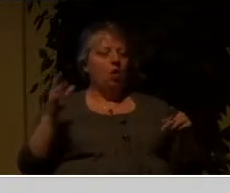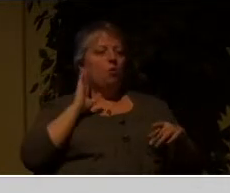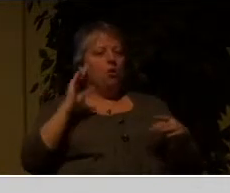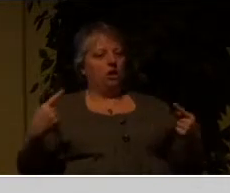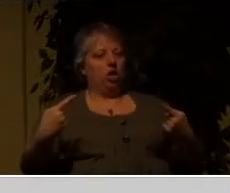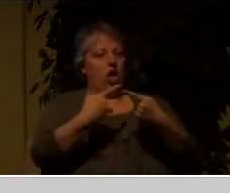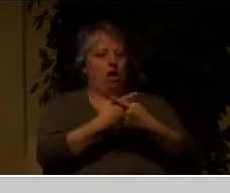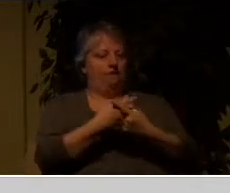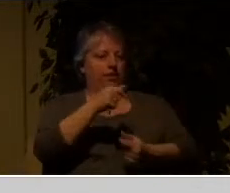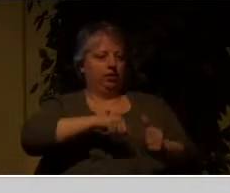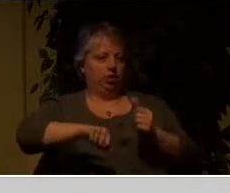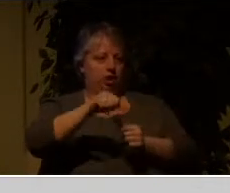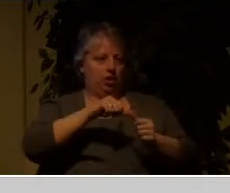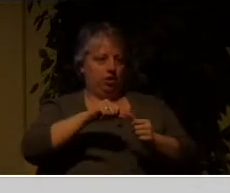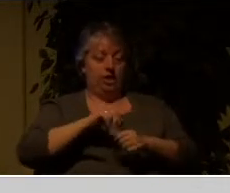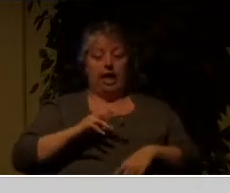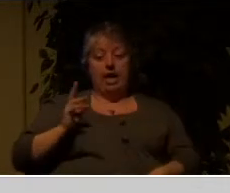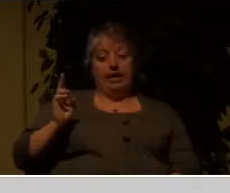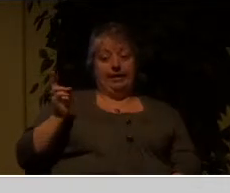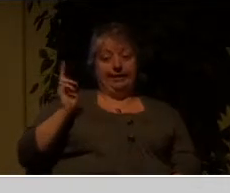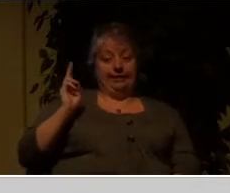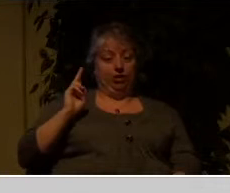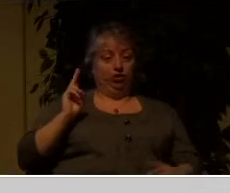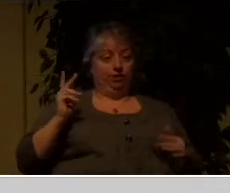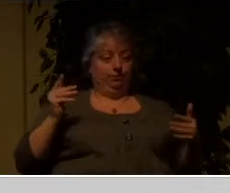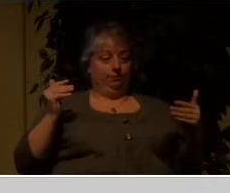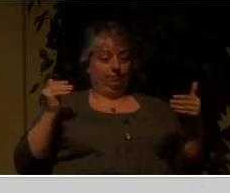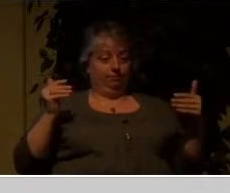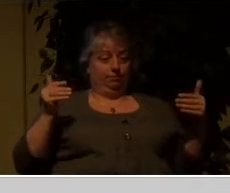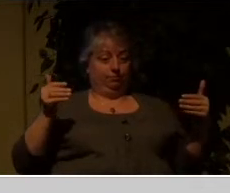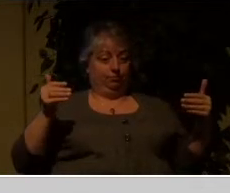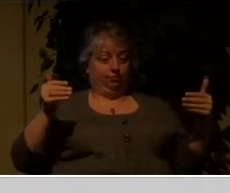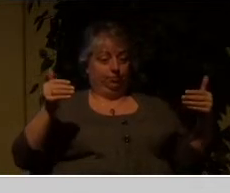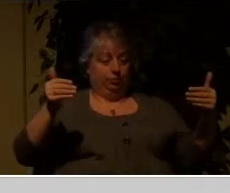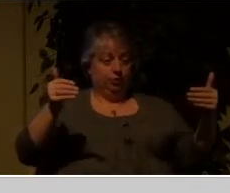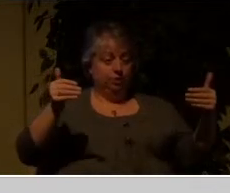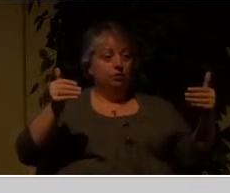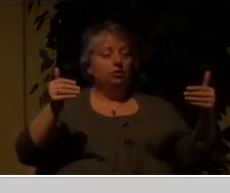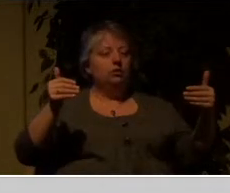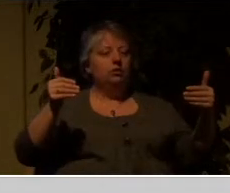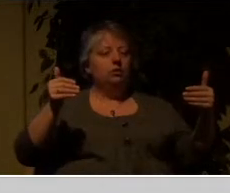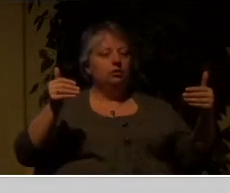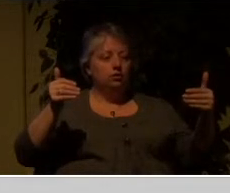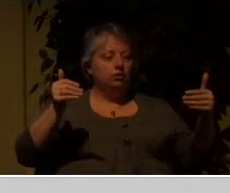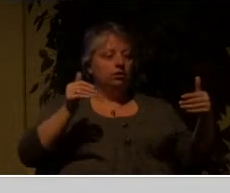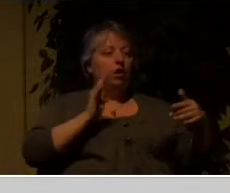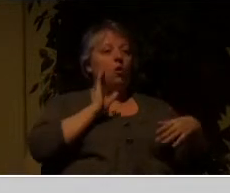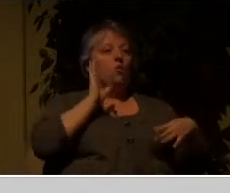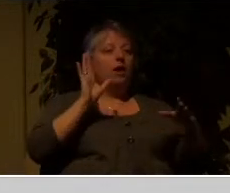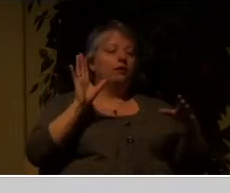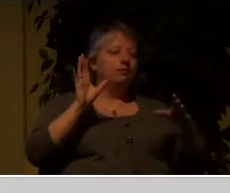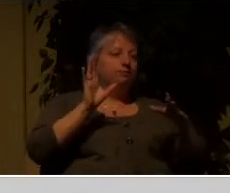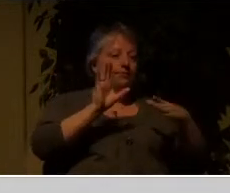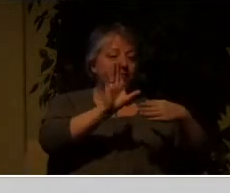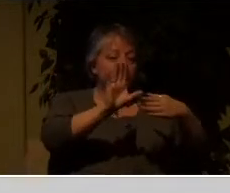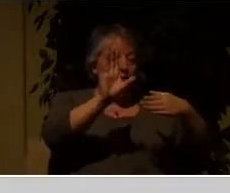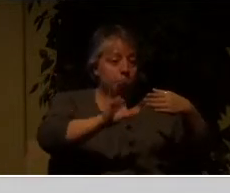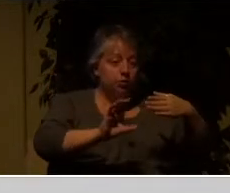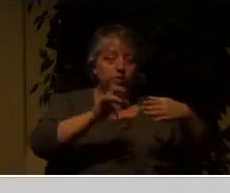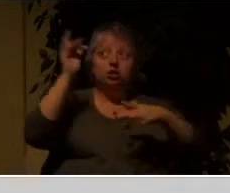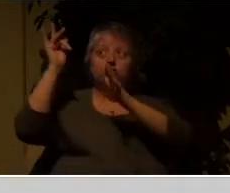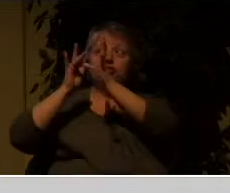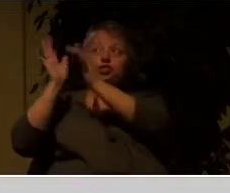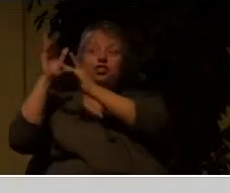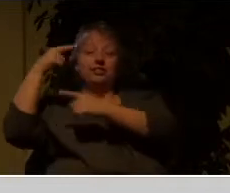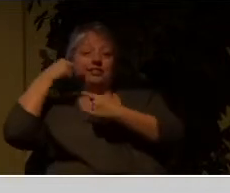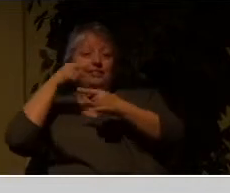And as history moves one day to its climactic conclusion, Jesus tells us that God's people are